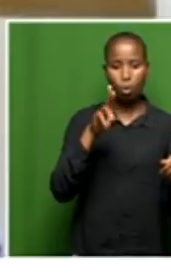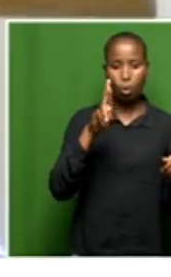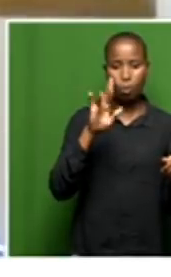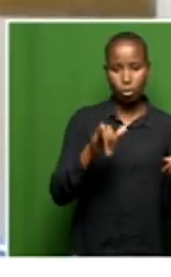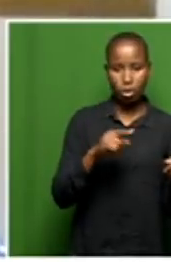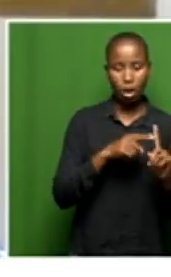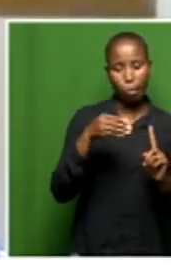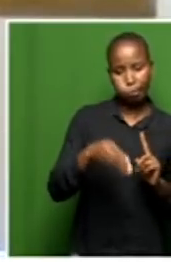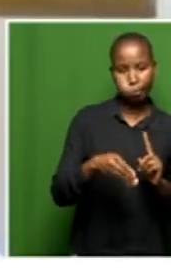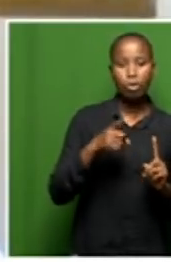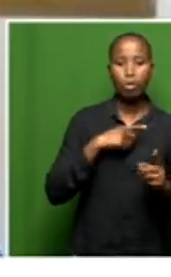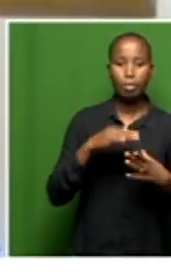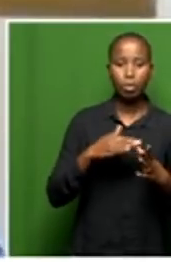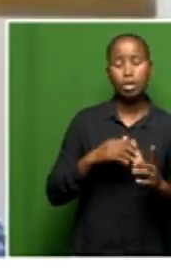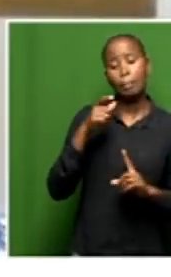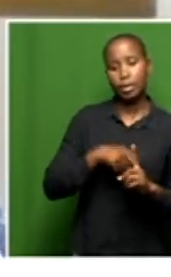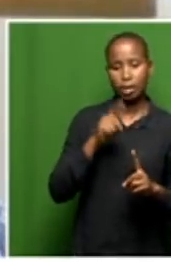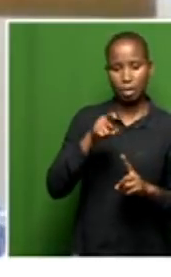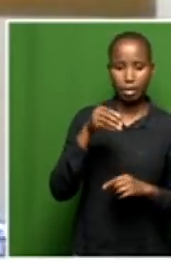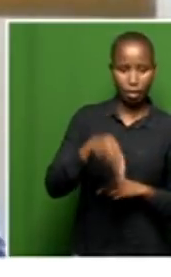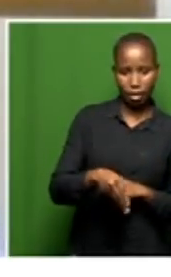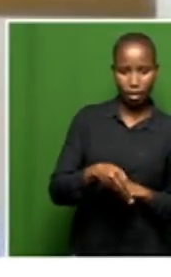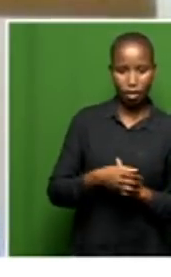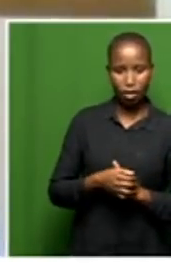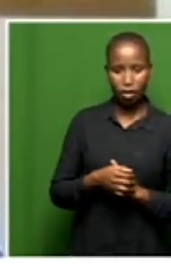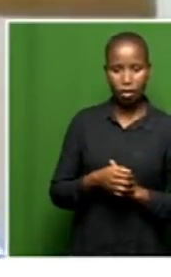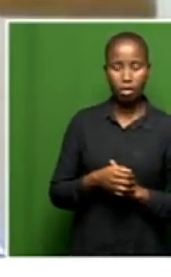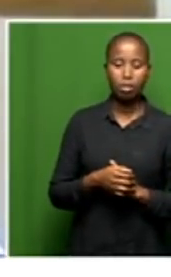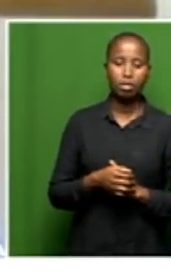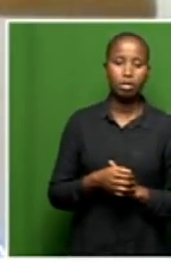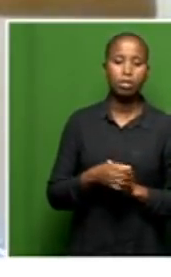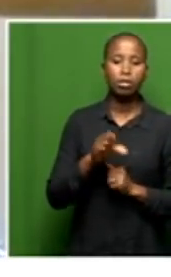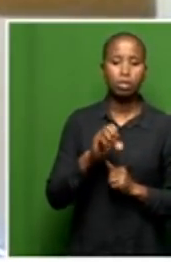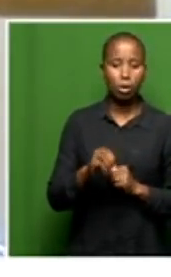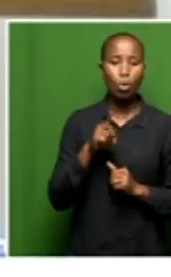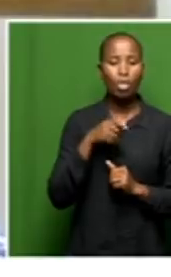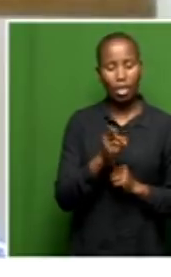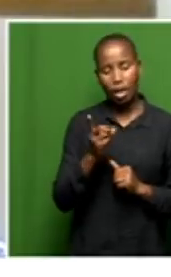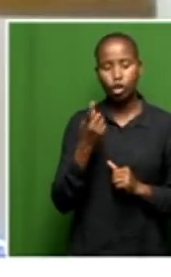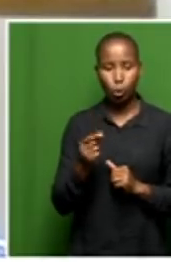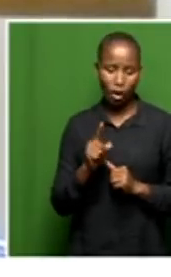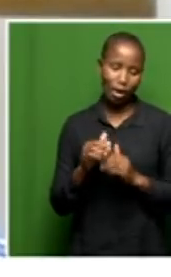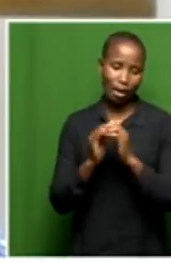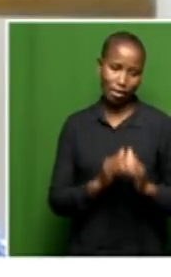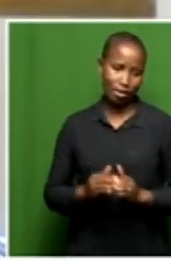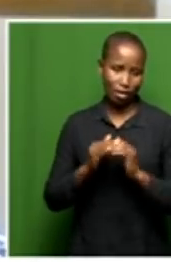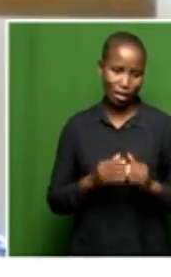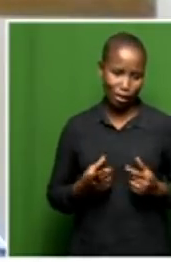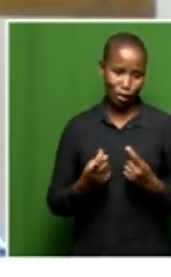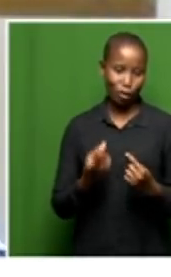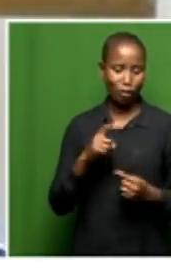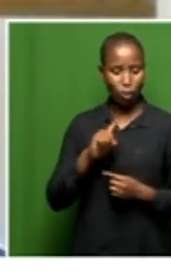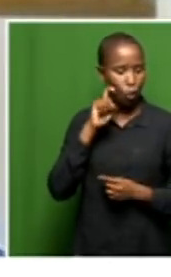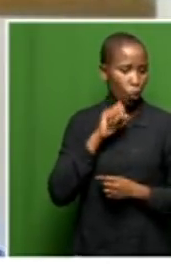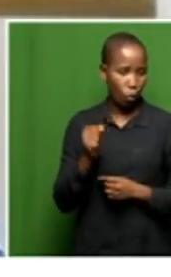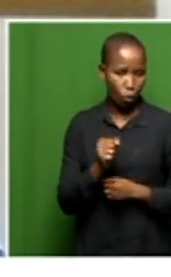because somebody needs to be at the premises, is at Friendship Haven. They are mostly caregivers. So as I said previously, the